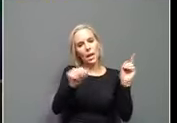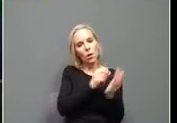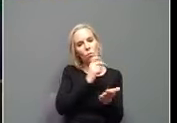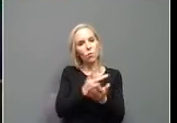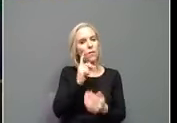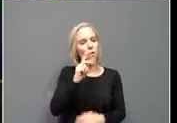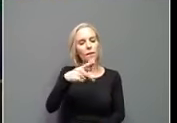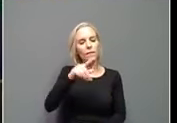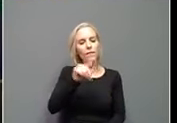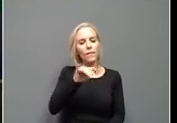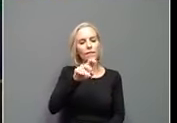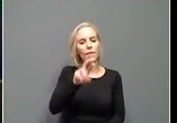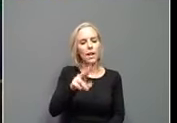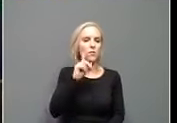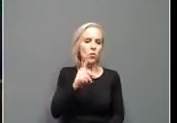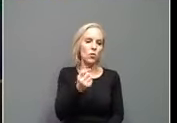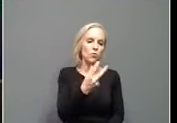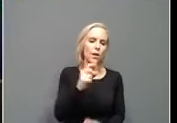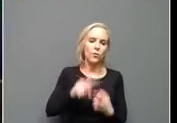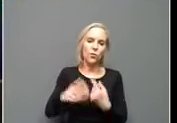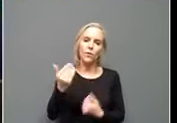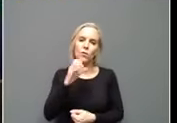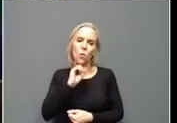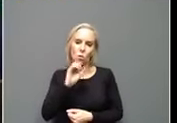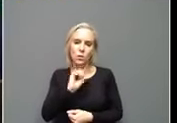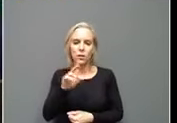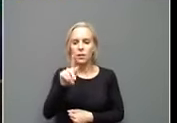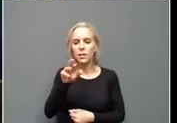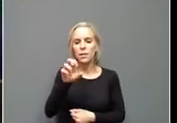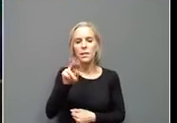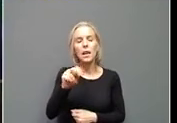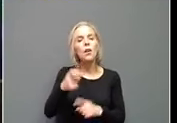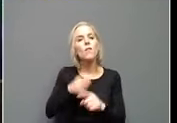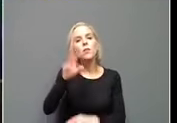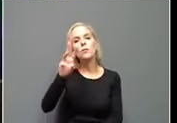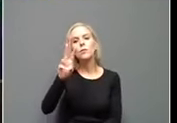through 15 year olds. Uh, Czar from WKY.